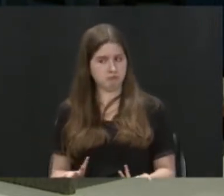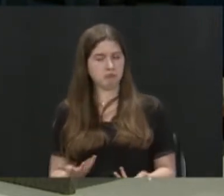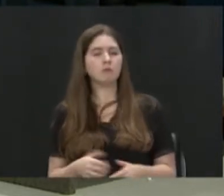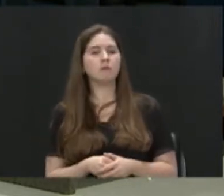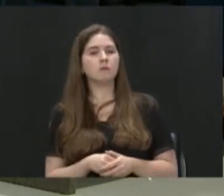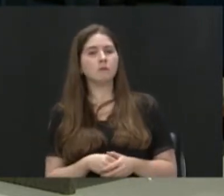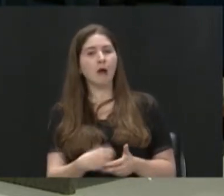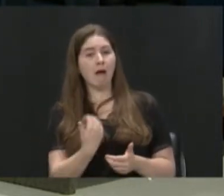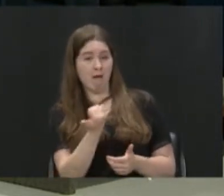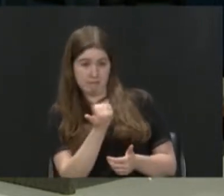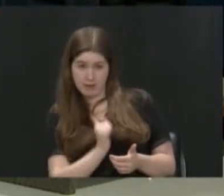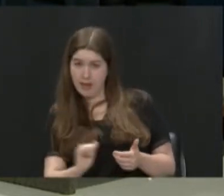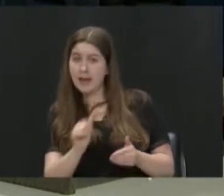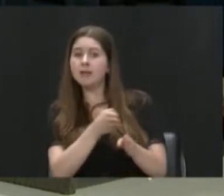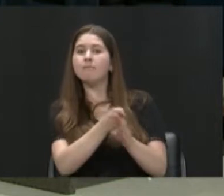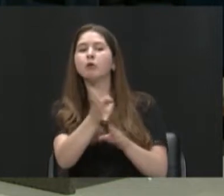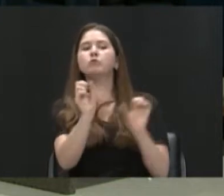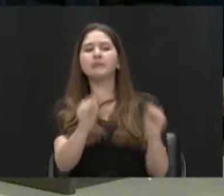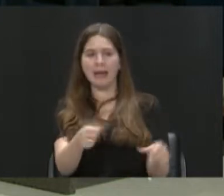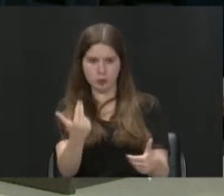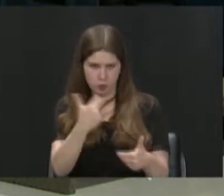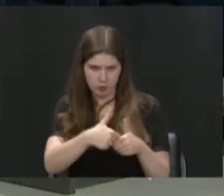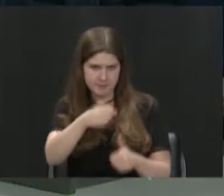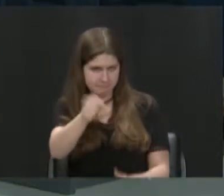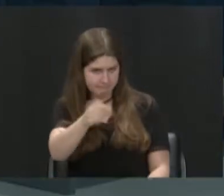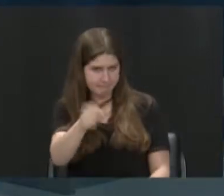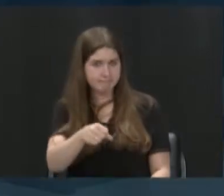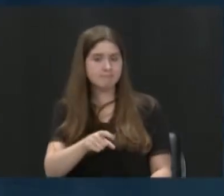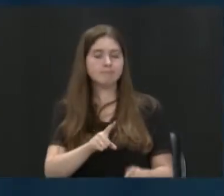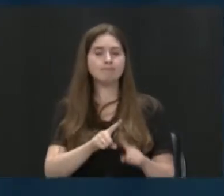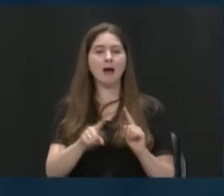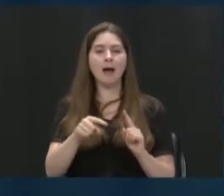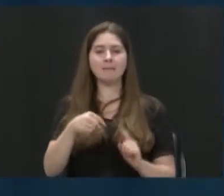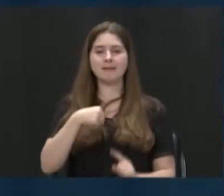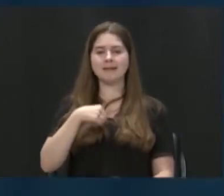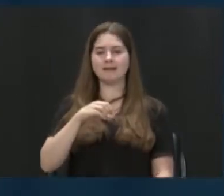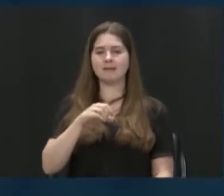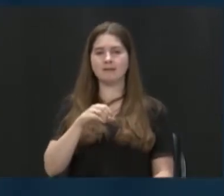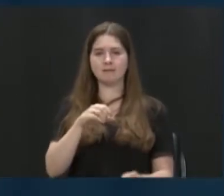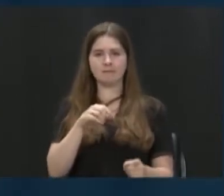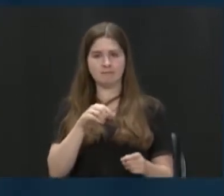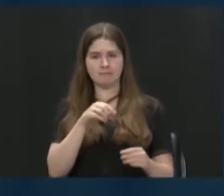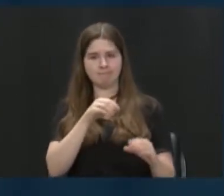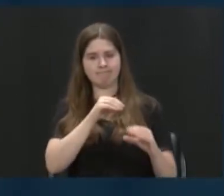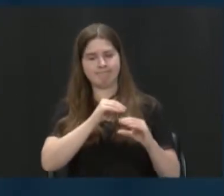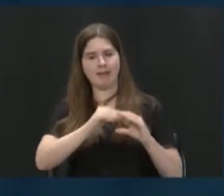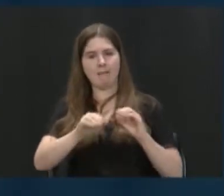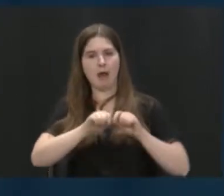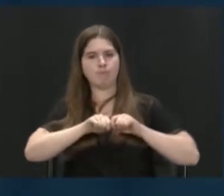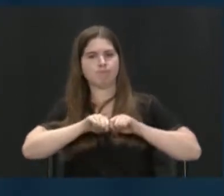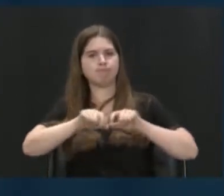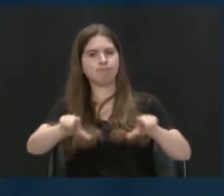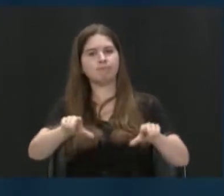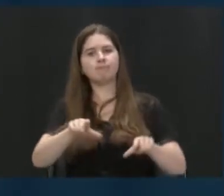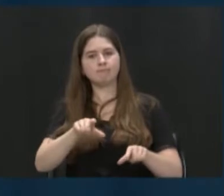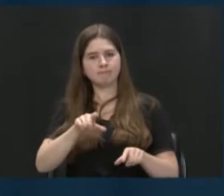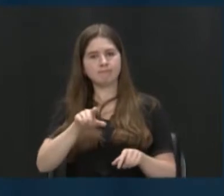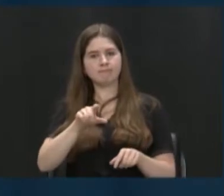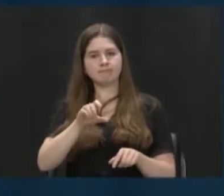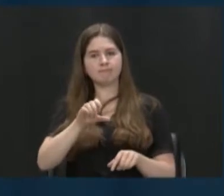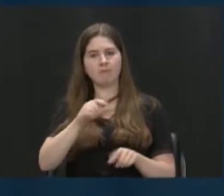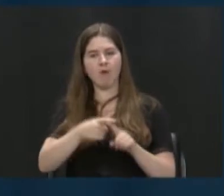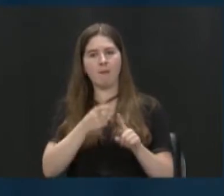welcome to join river stewards. I did get a civil engineering major, like, email blast that I know is, like, from my